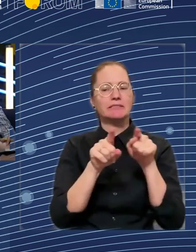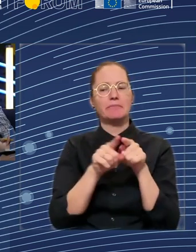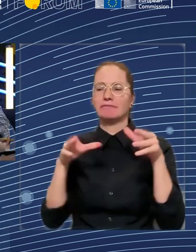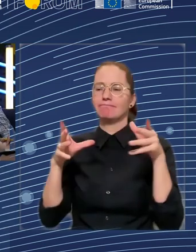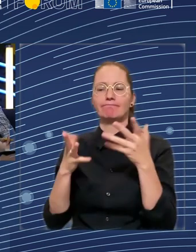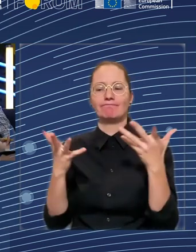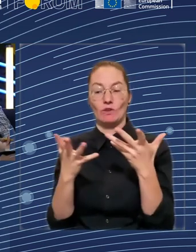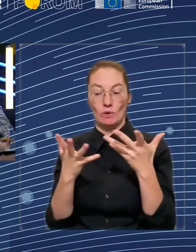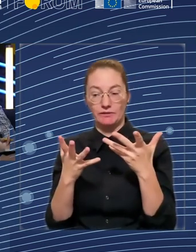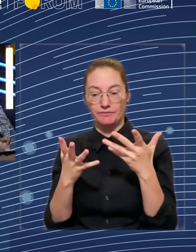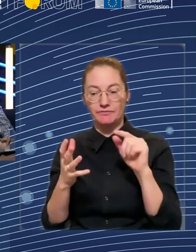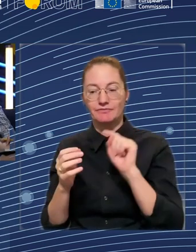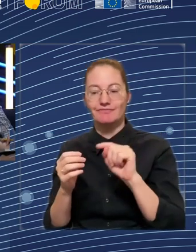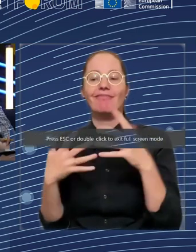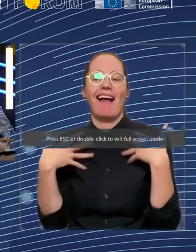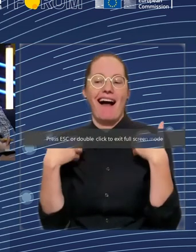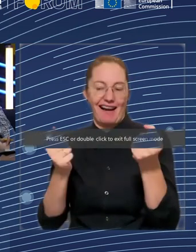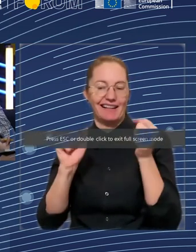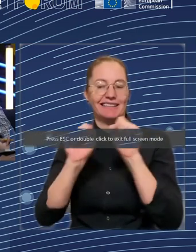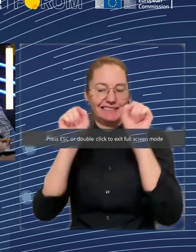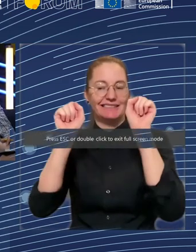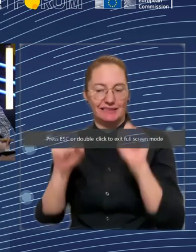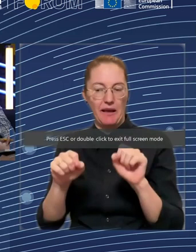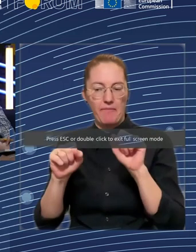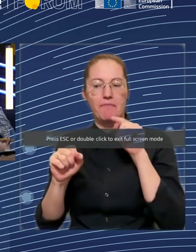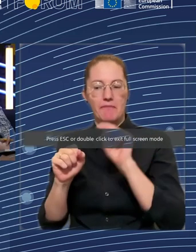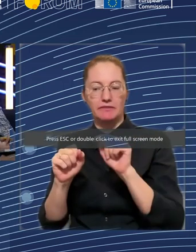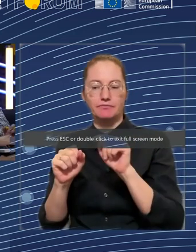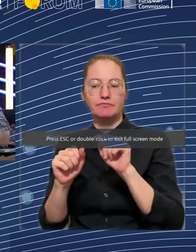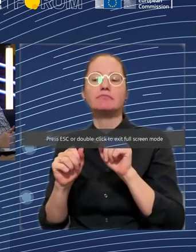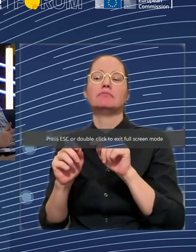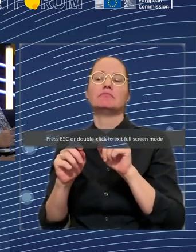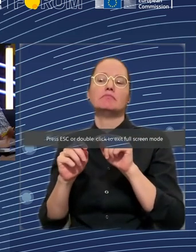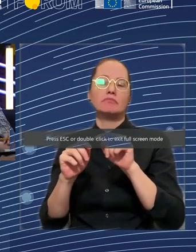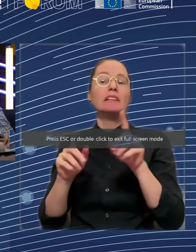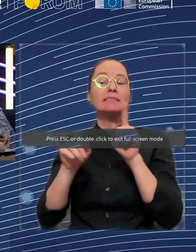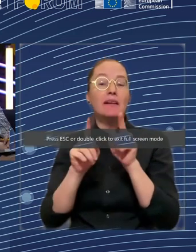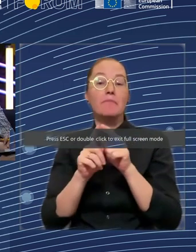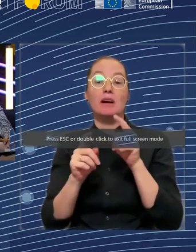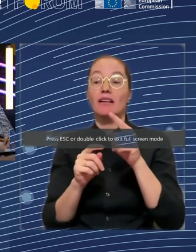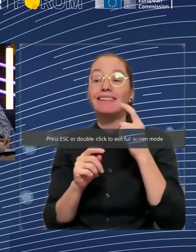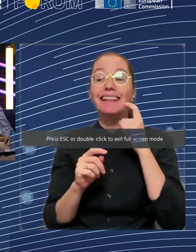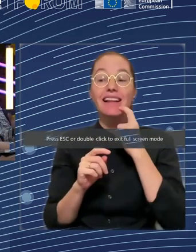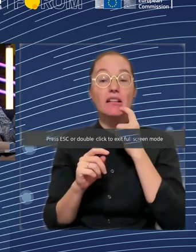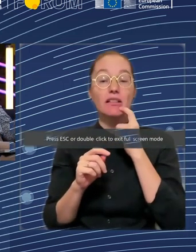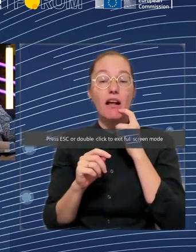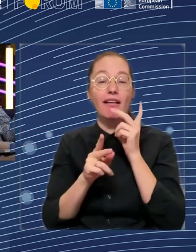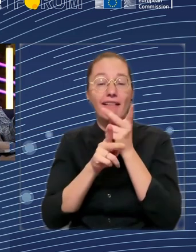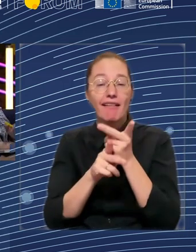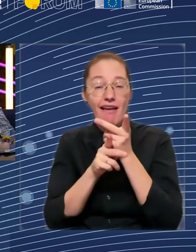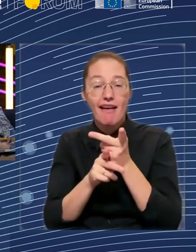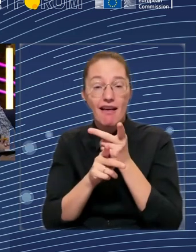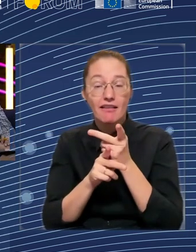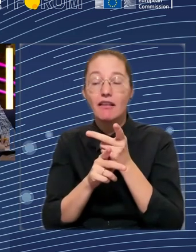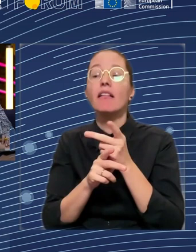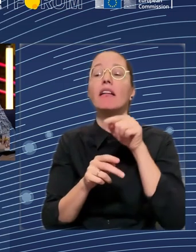health risks, social exclusion risks, inactivity risks, and so on. So an example